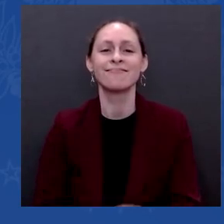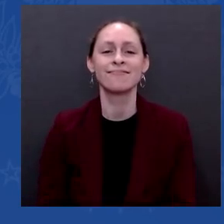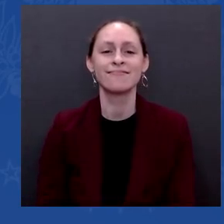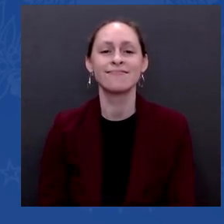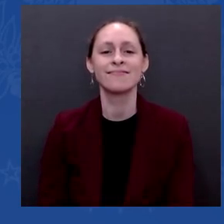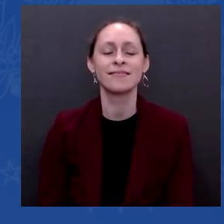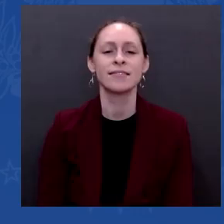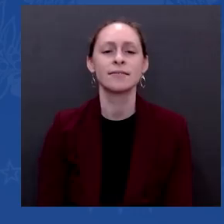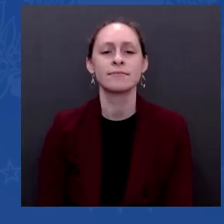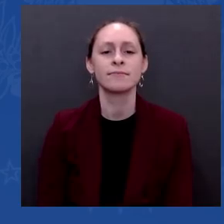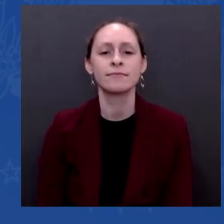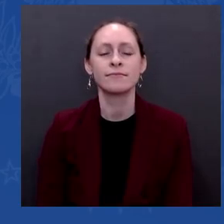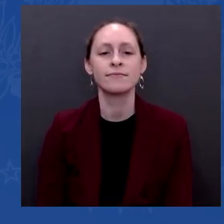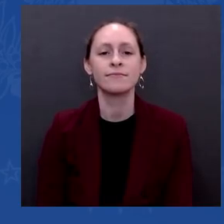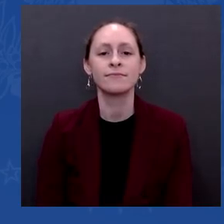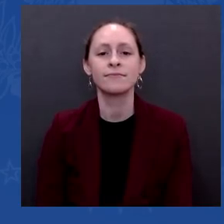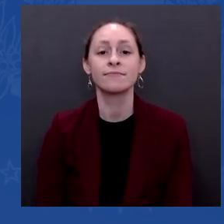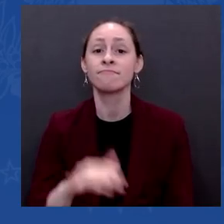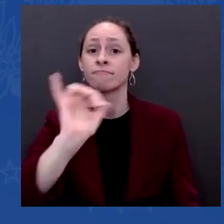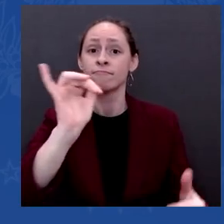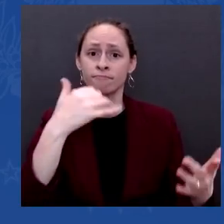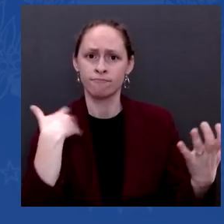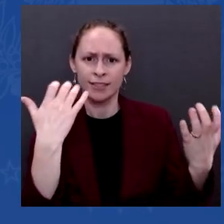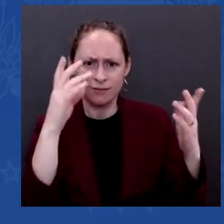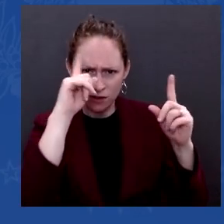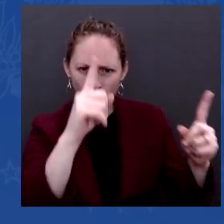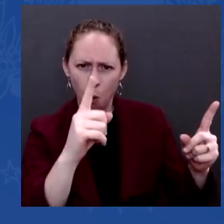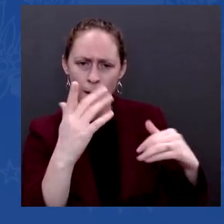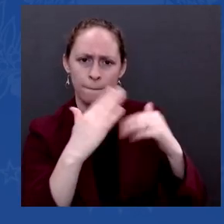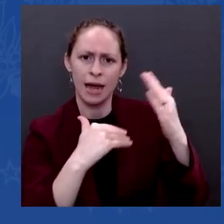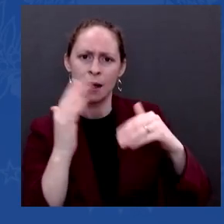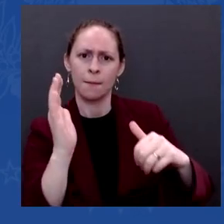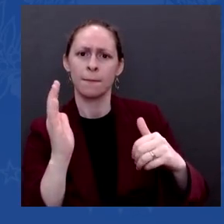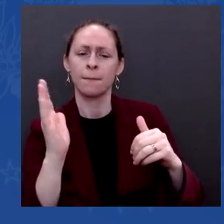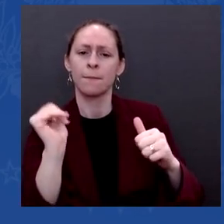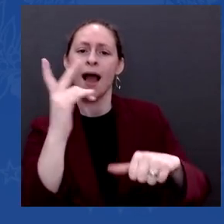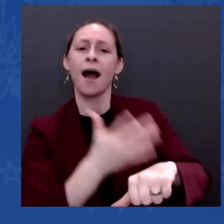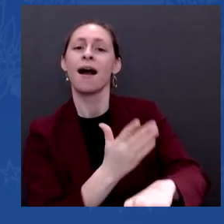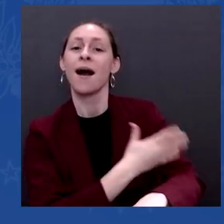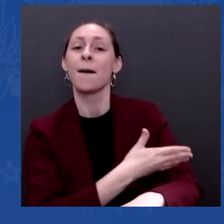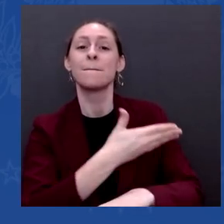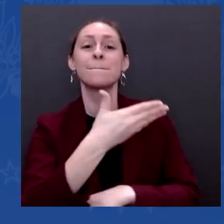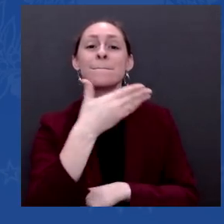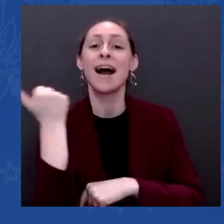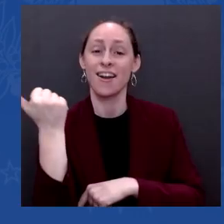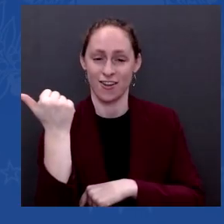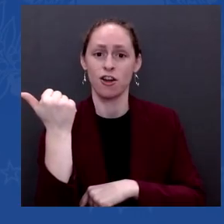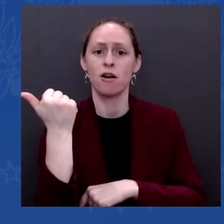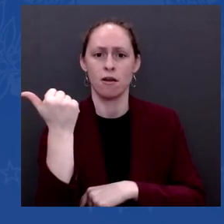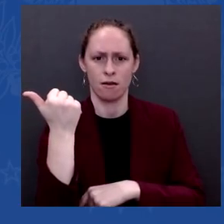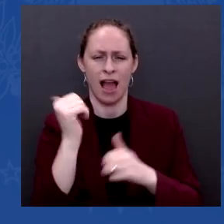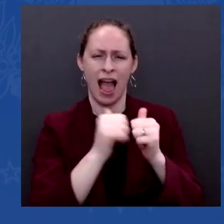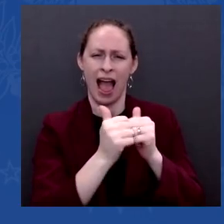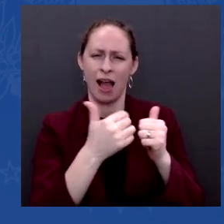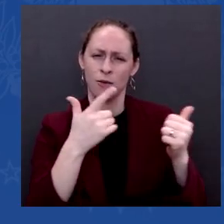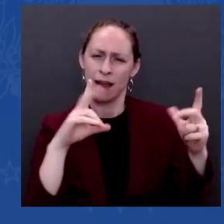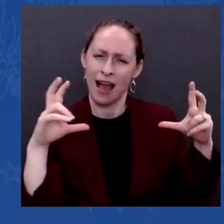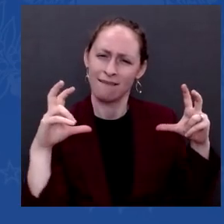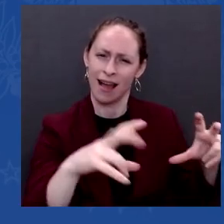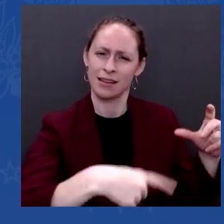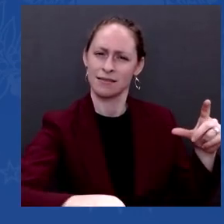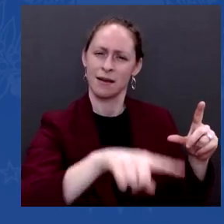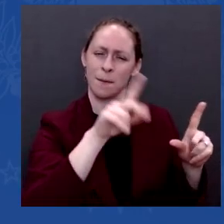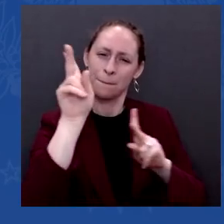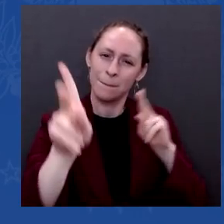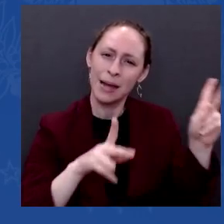biggest cost of working families face every day. No other plan will do more to lower the cost for American families. It cuts